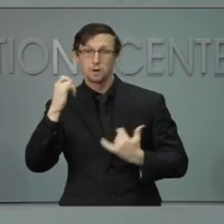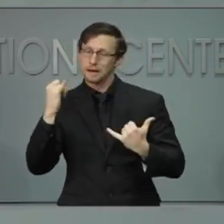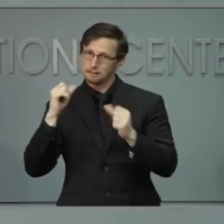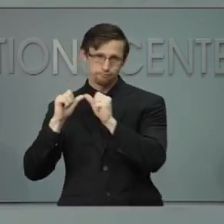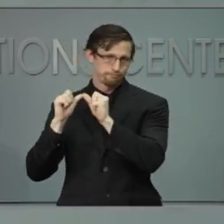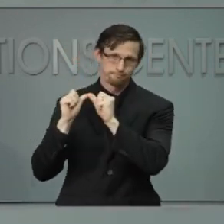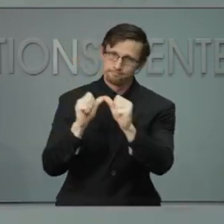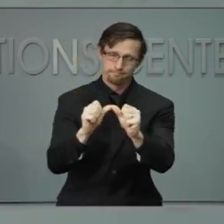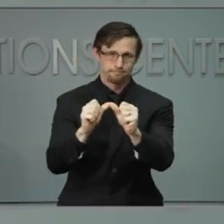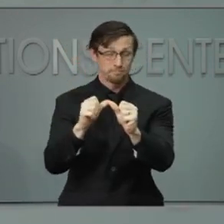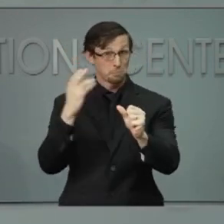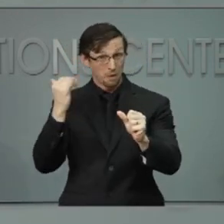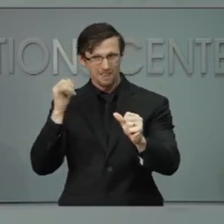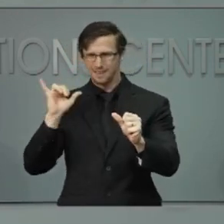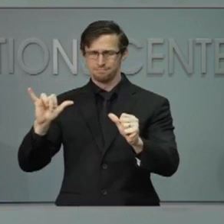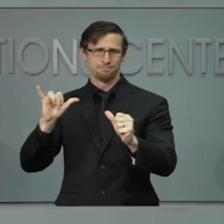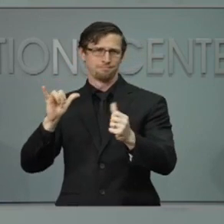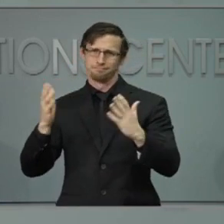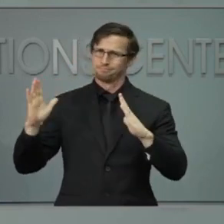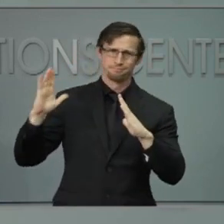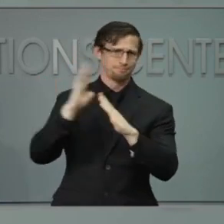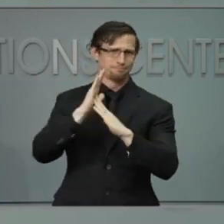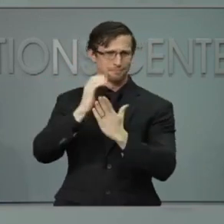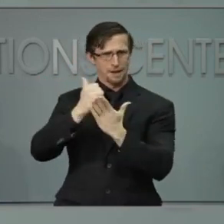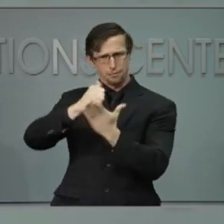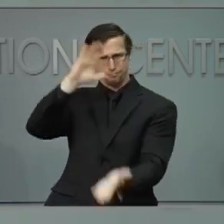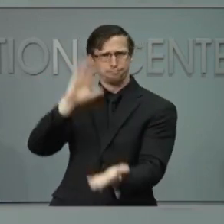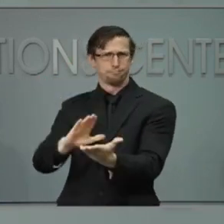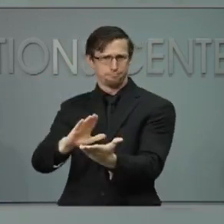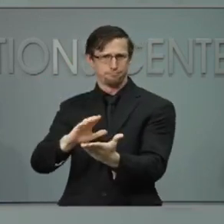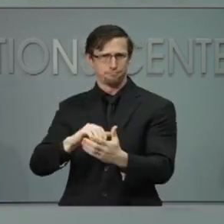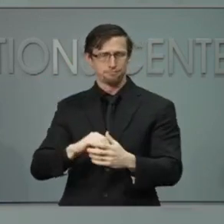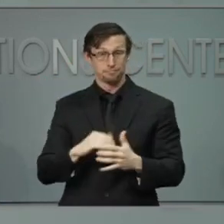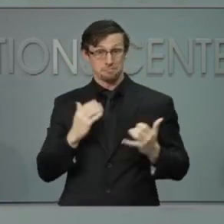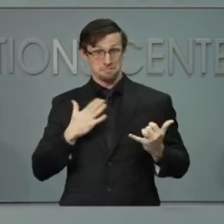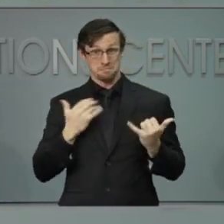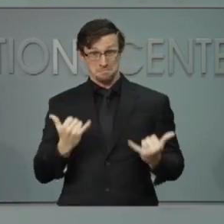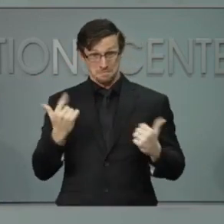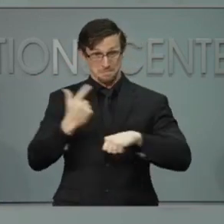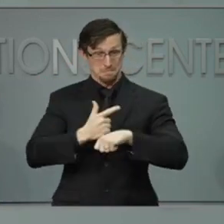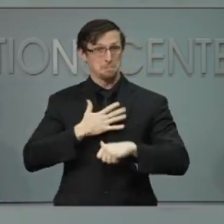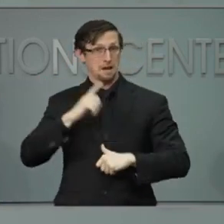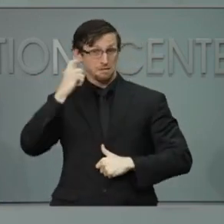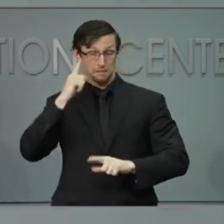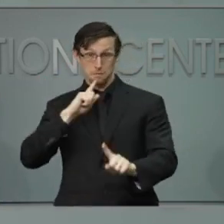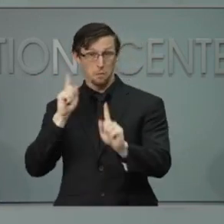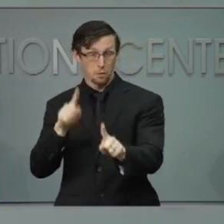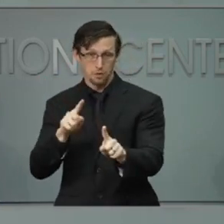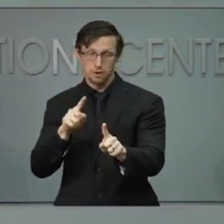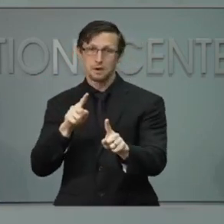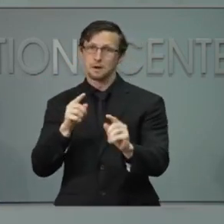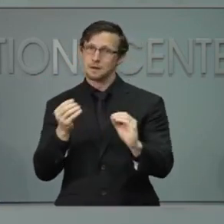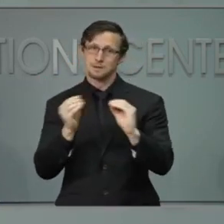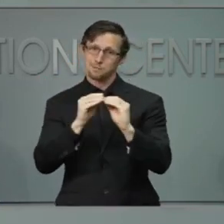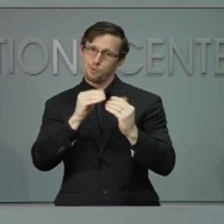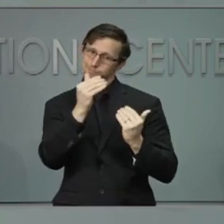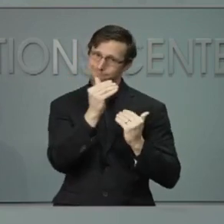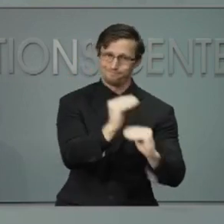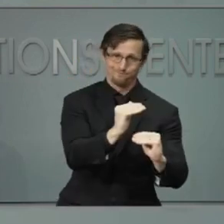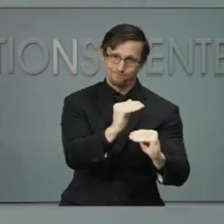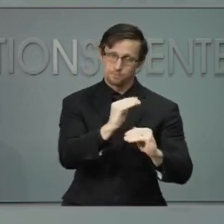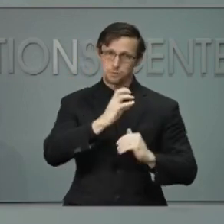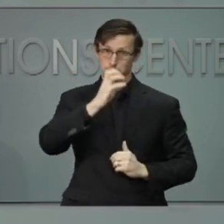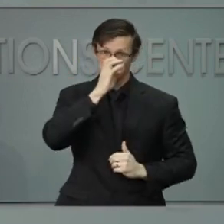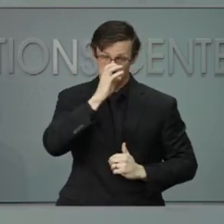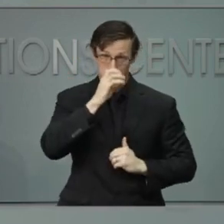still our best weapon in this fight. Today's executive order will further tighten the mandate, making it